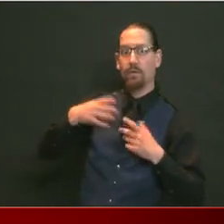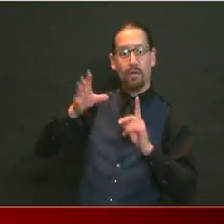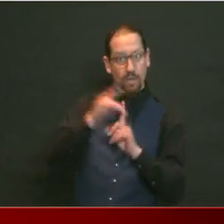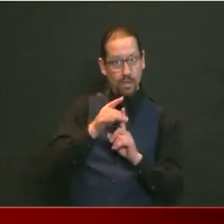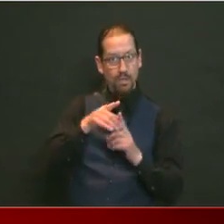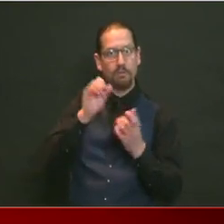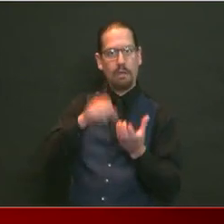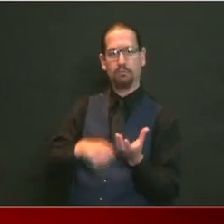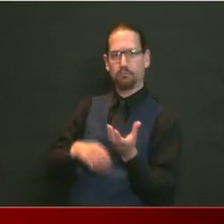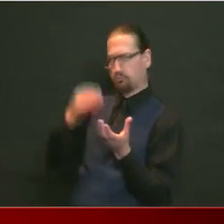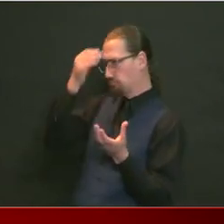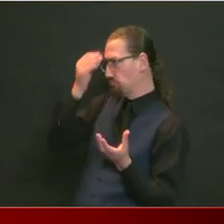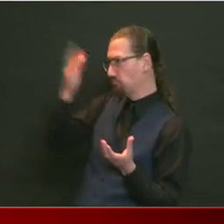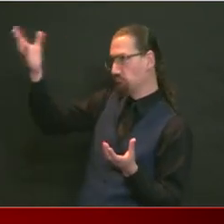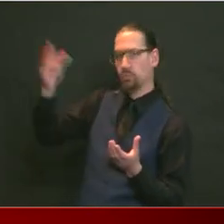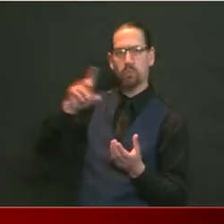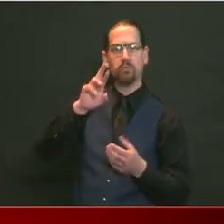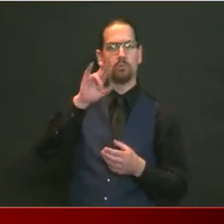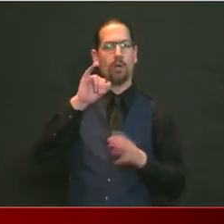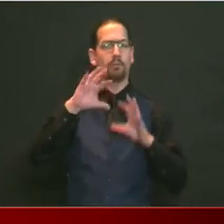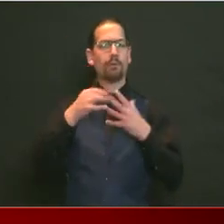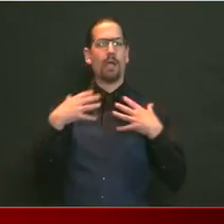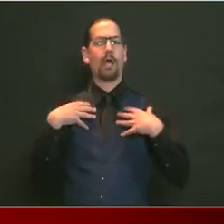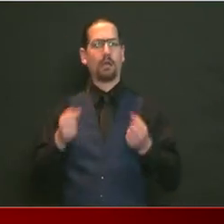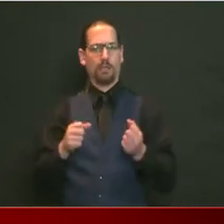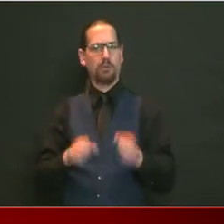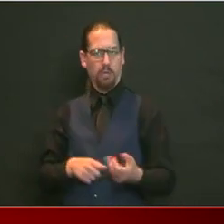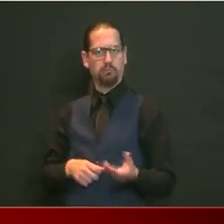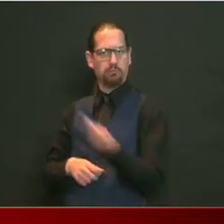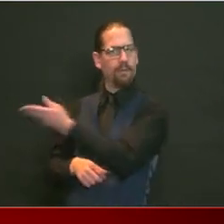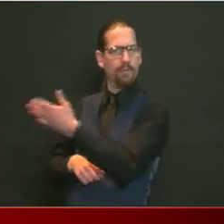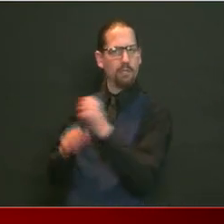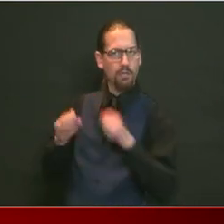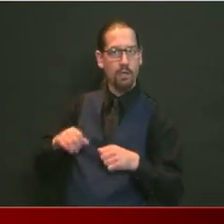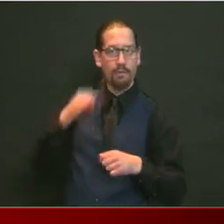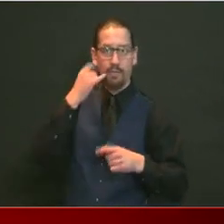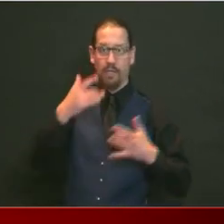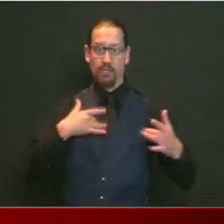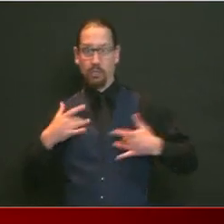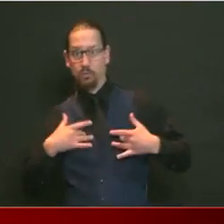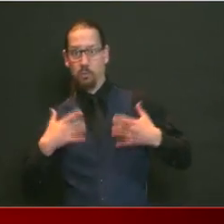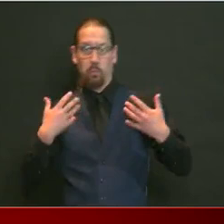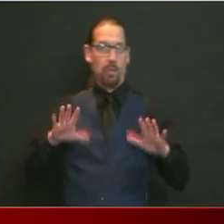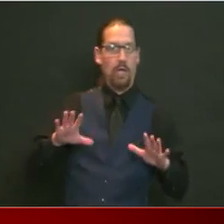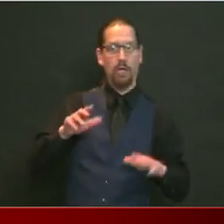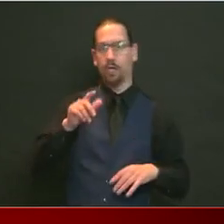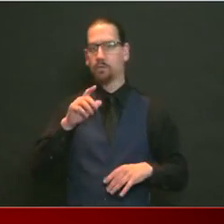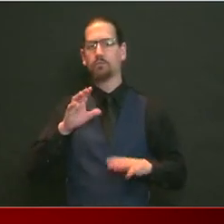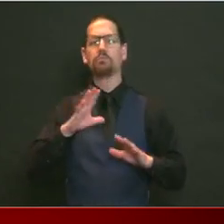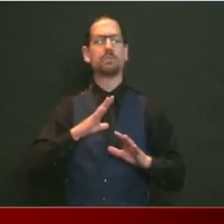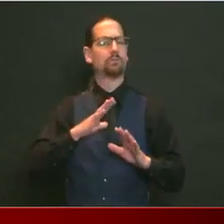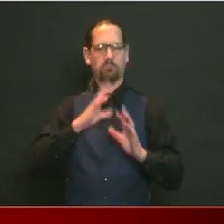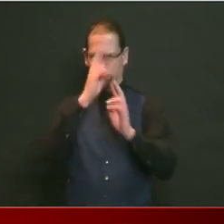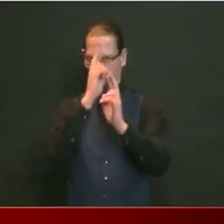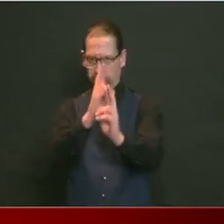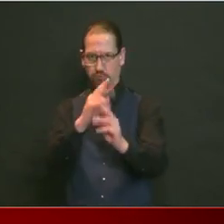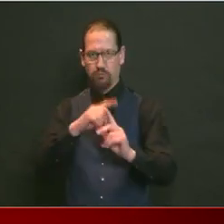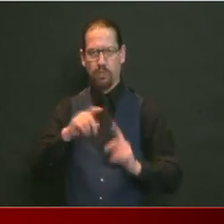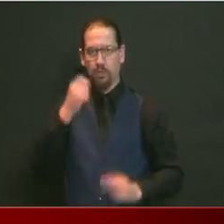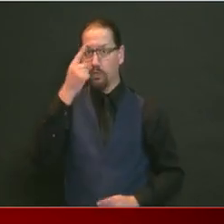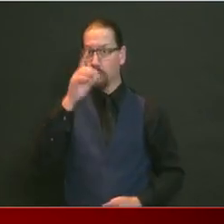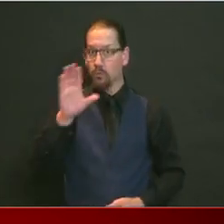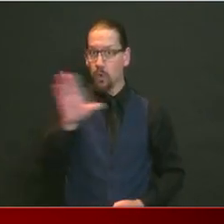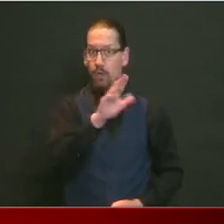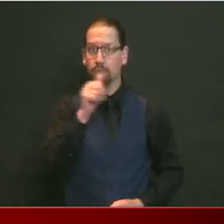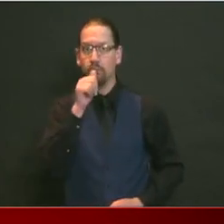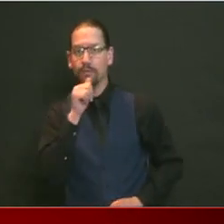We understand that people have privacy concerns. We take that very seriously, and please know